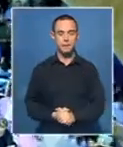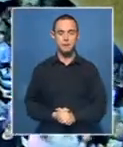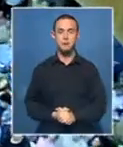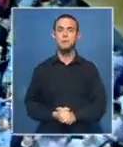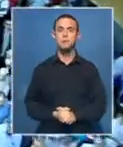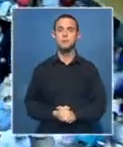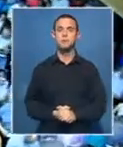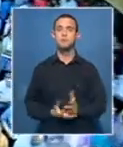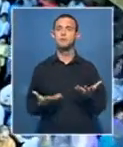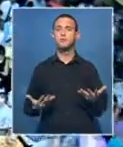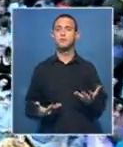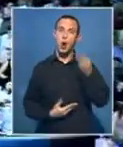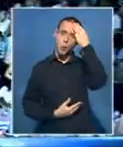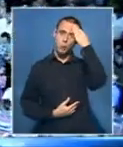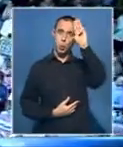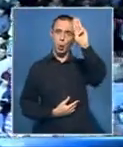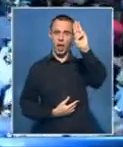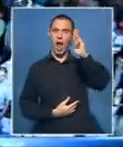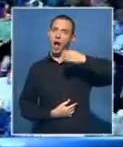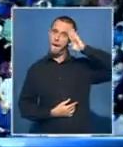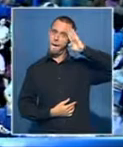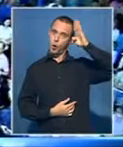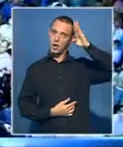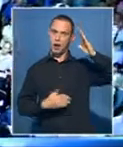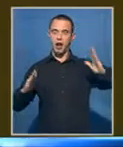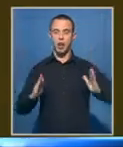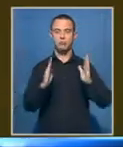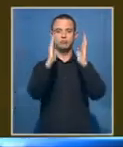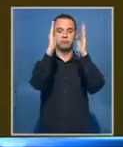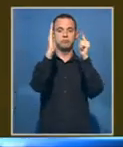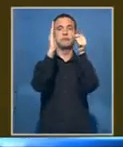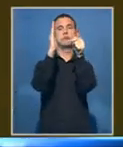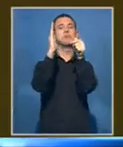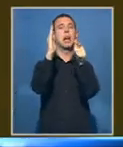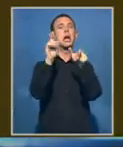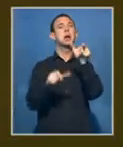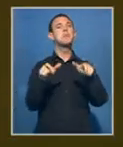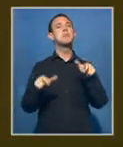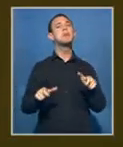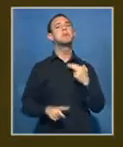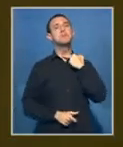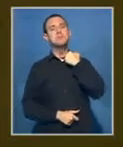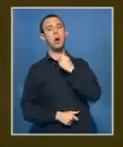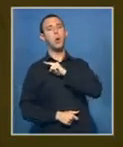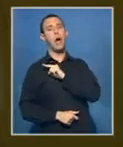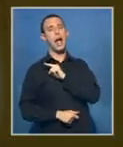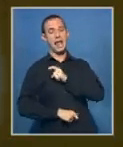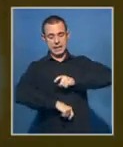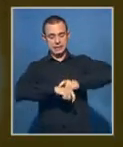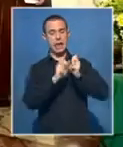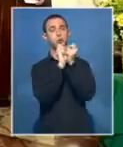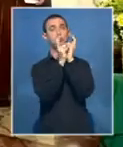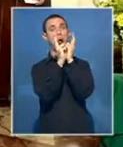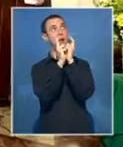Overcast conditions left hundreds of the Fuertrekker monument disappointed. There was no ray of light at 12 midday to